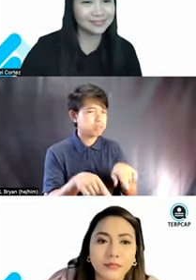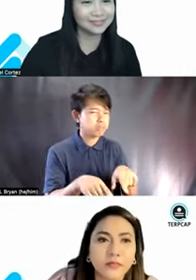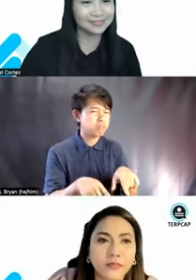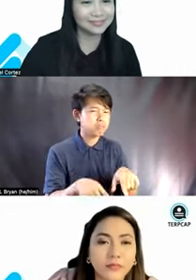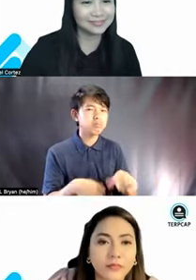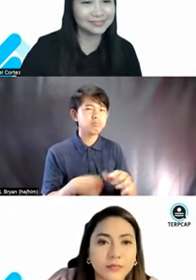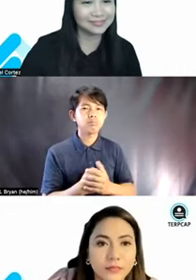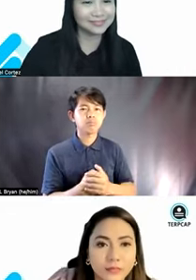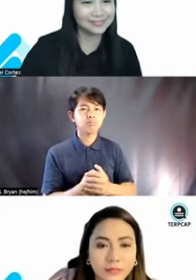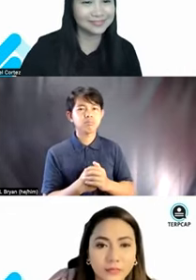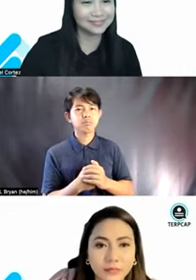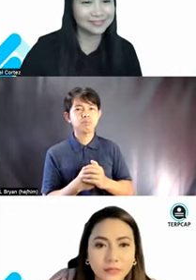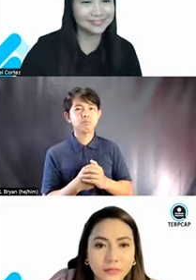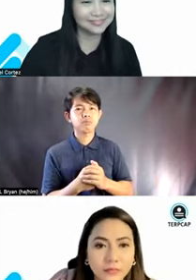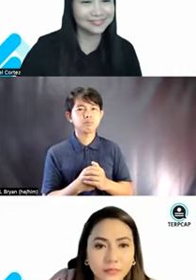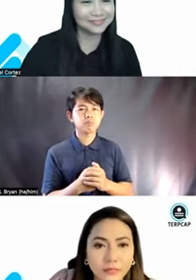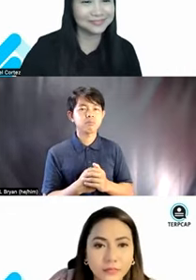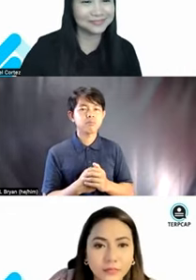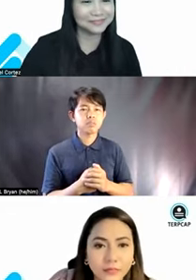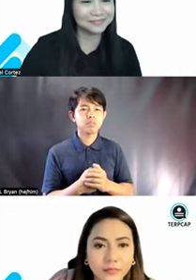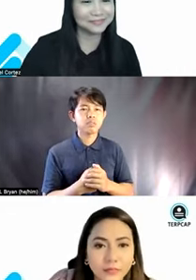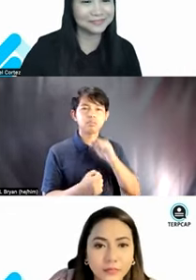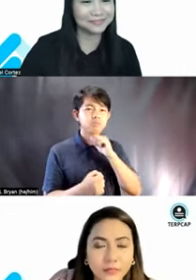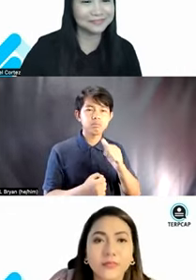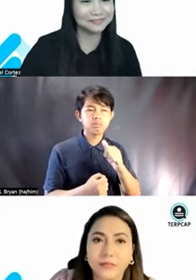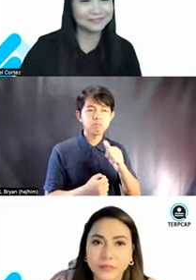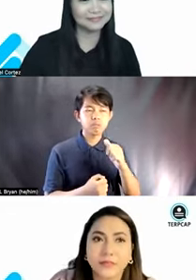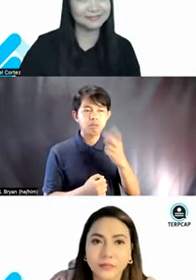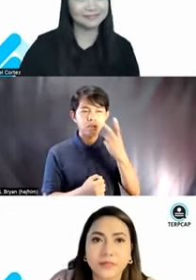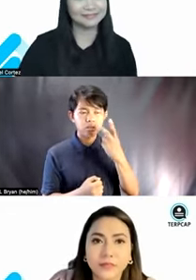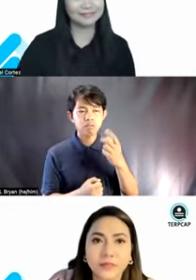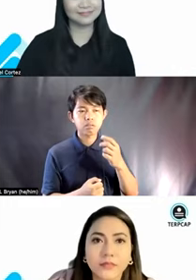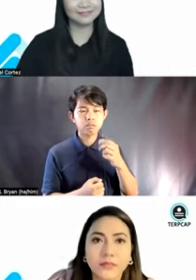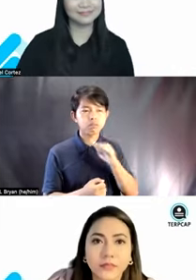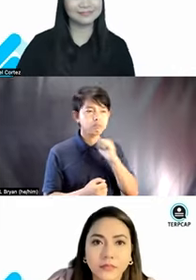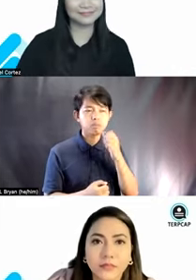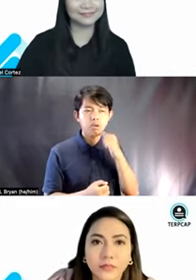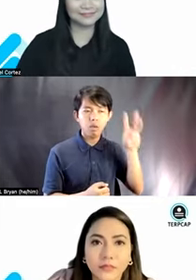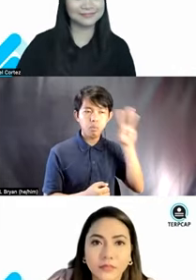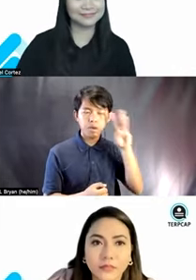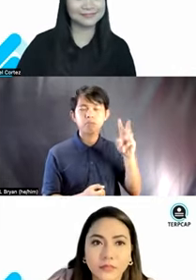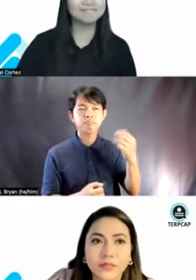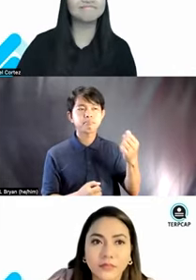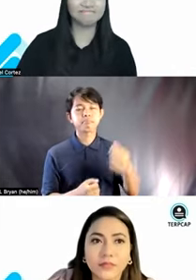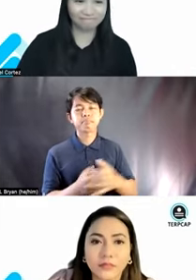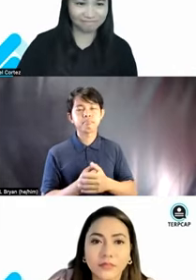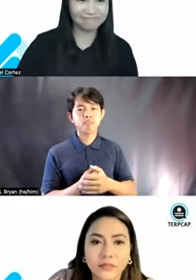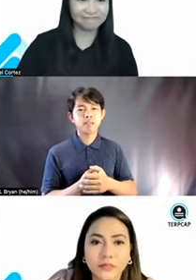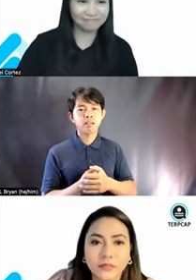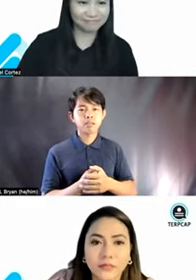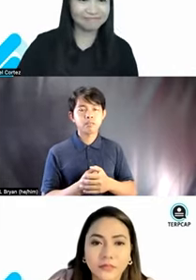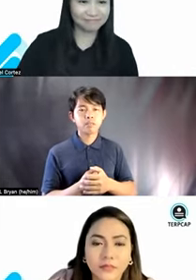um, you're not certain of things. So it, it like creates a stigma, uh,